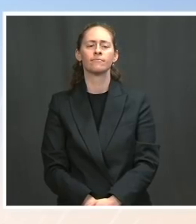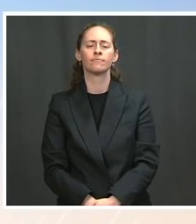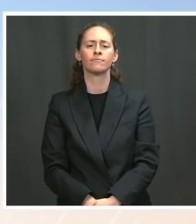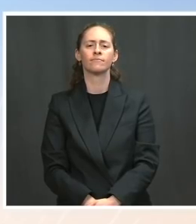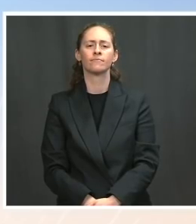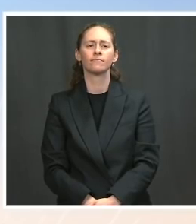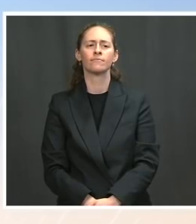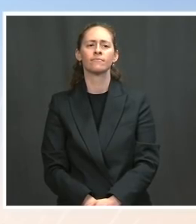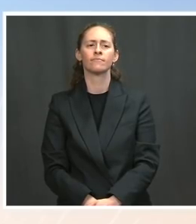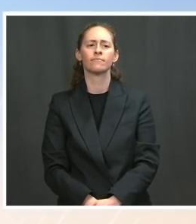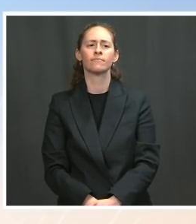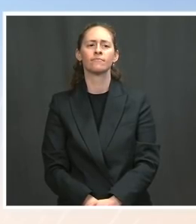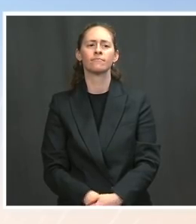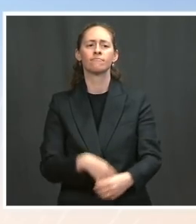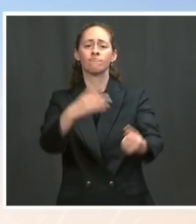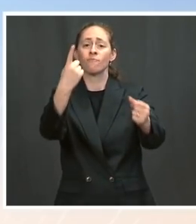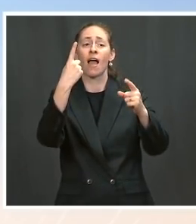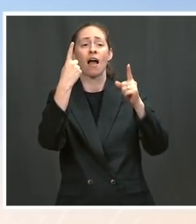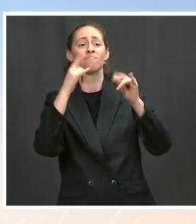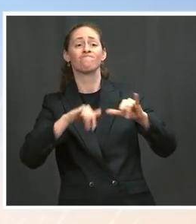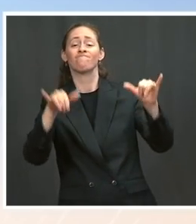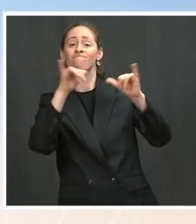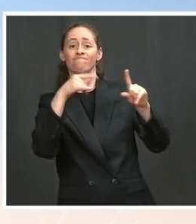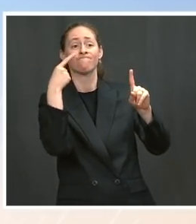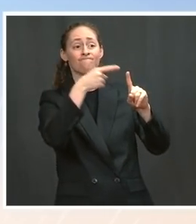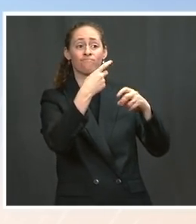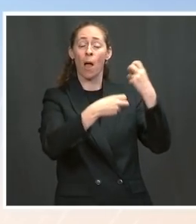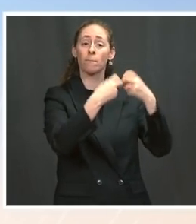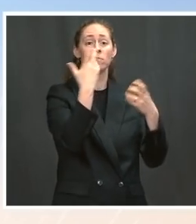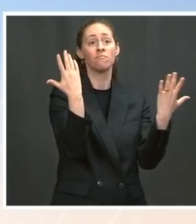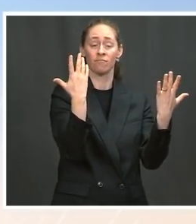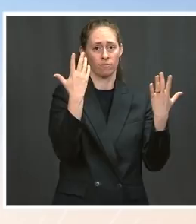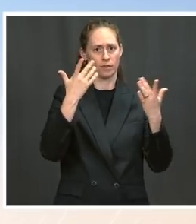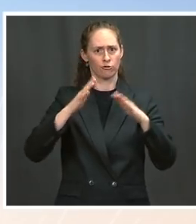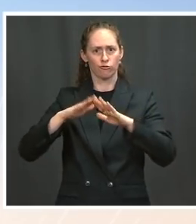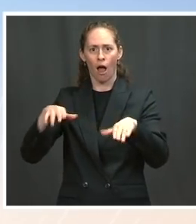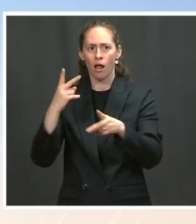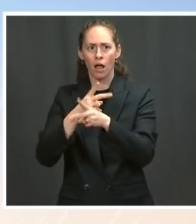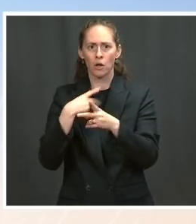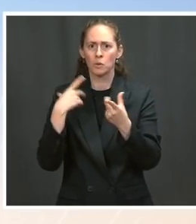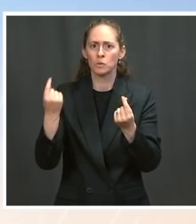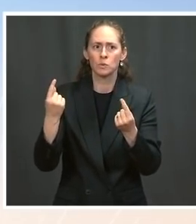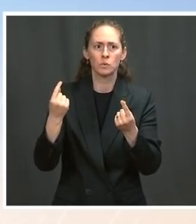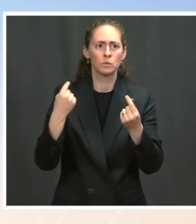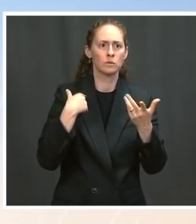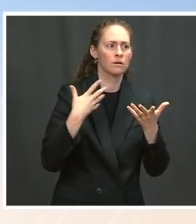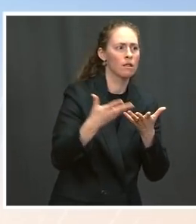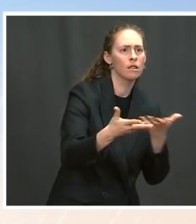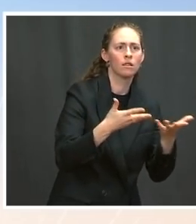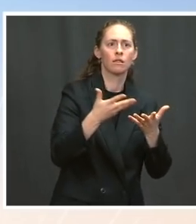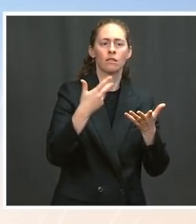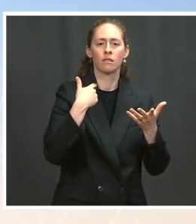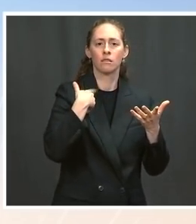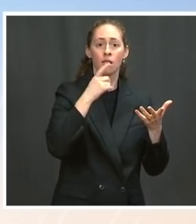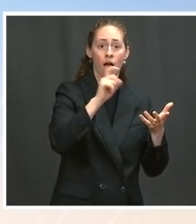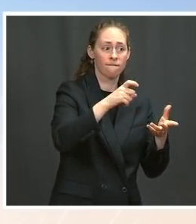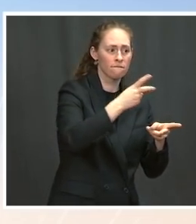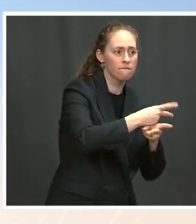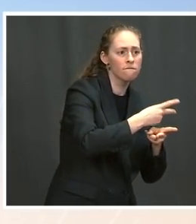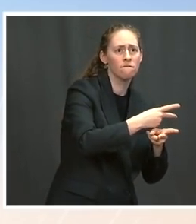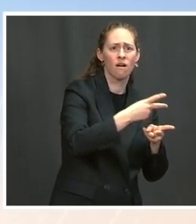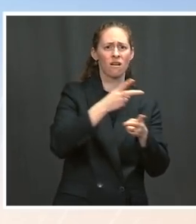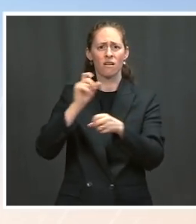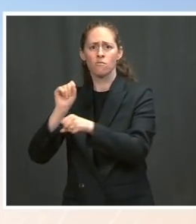raise children and care for older relatives. Our policymaking has not accounted for the fact